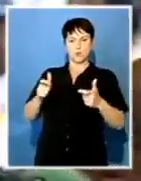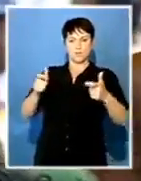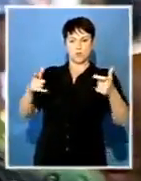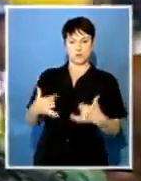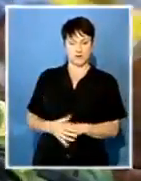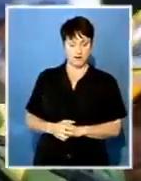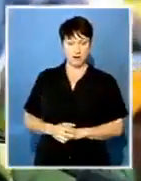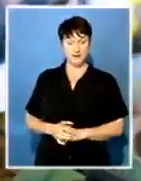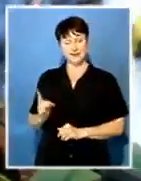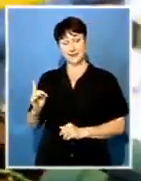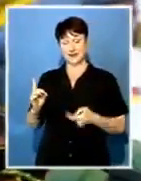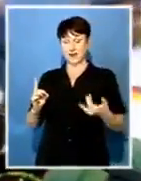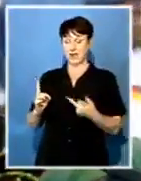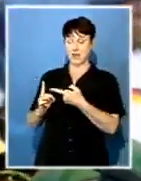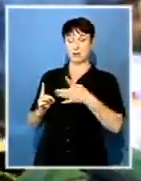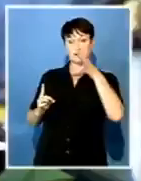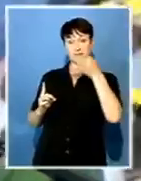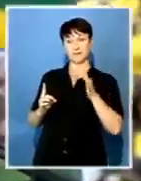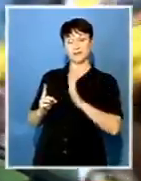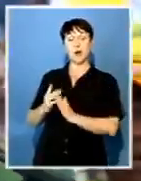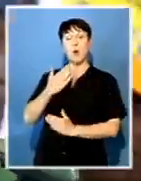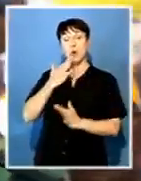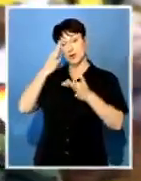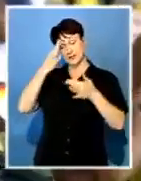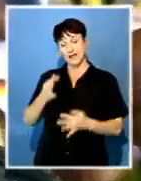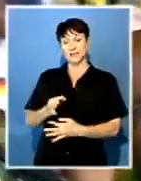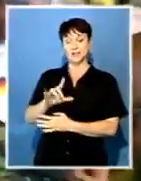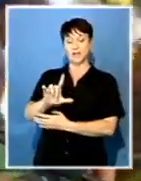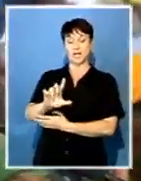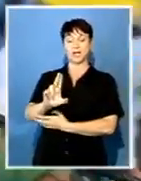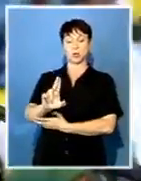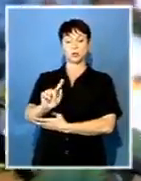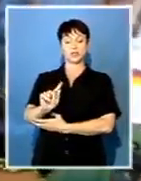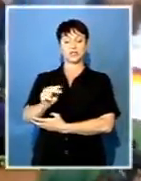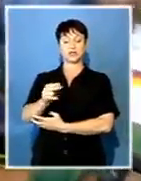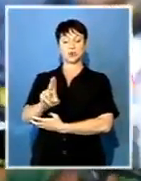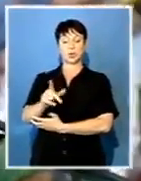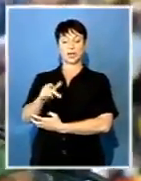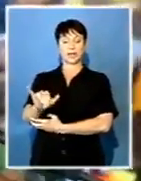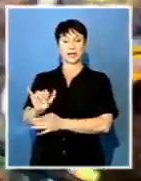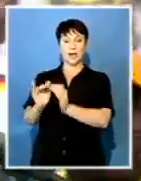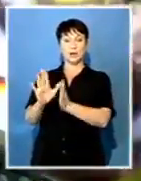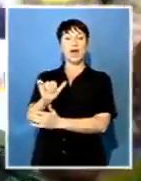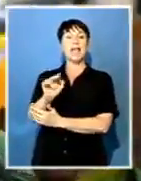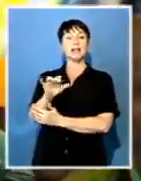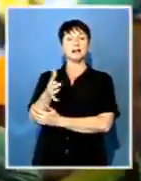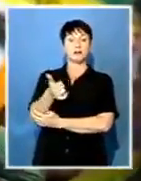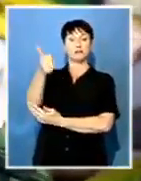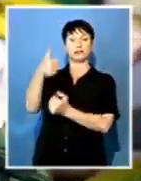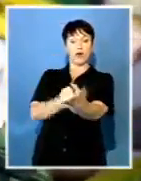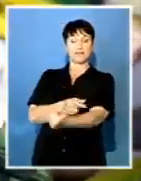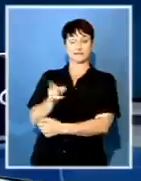The President's fate now lies with Latuli House. Chris Aldo-Lewis, SABC News, in